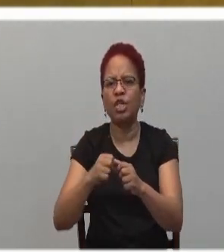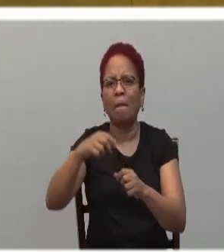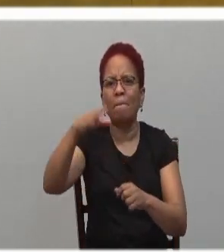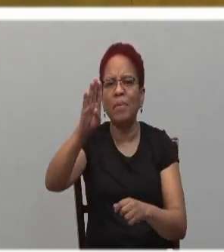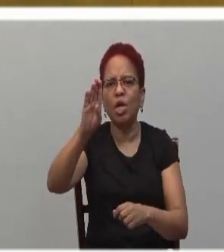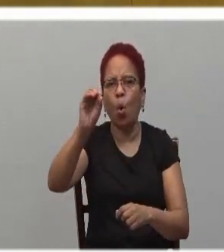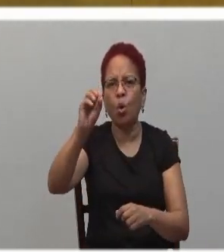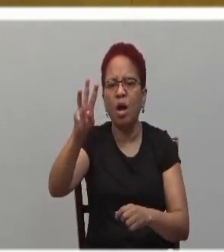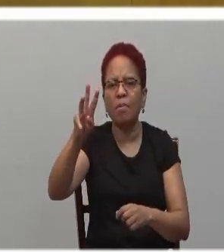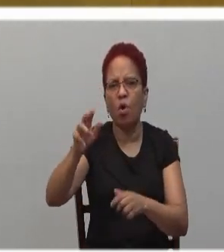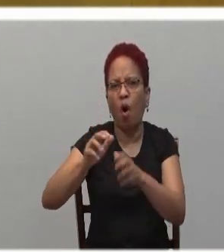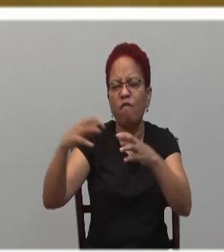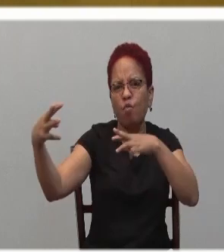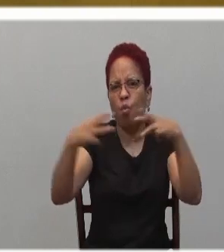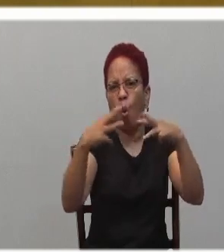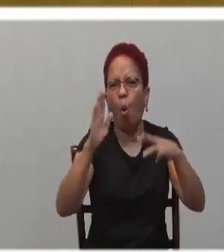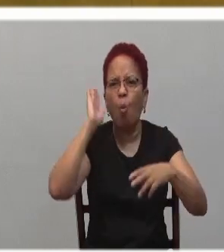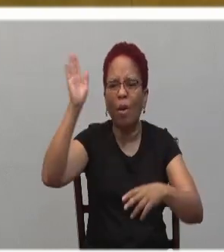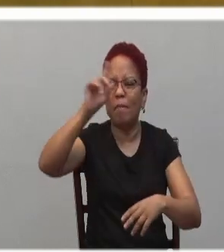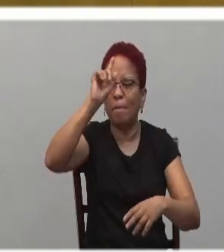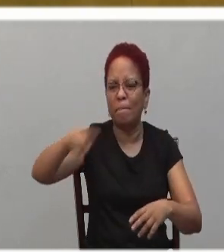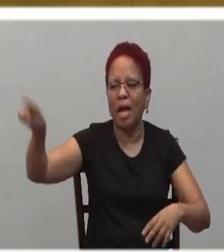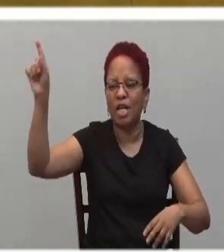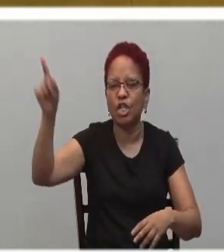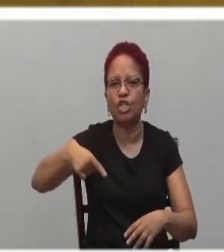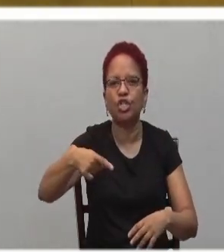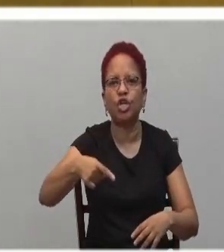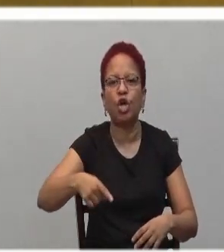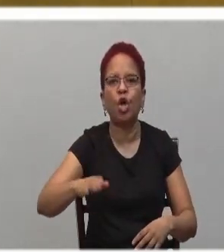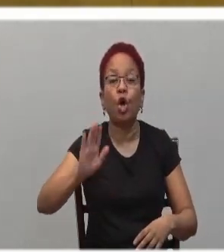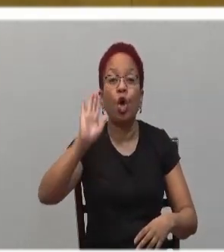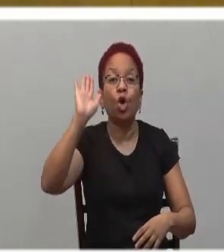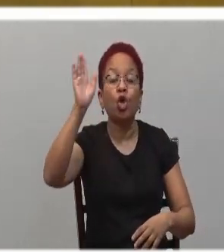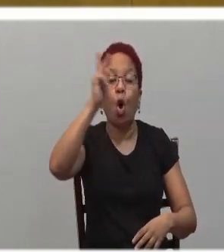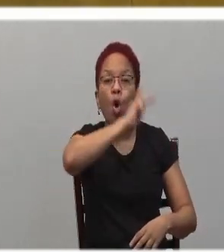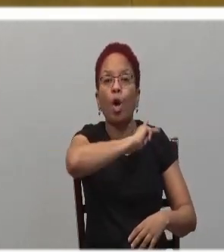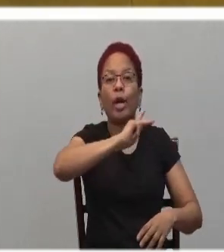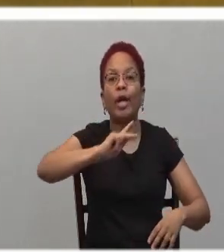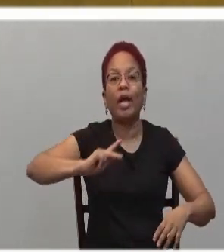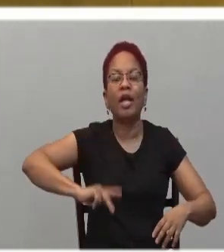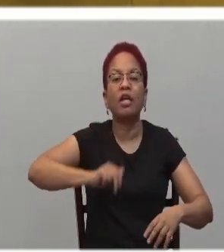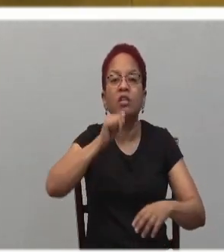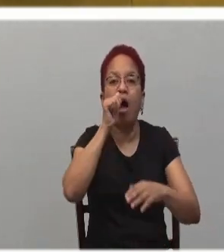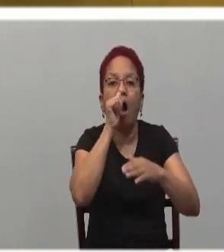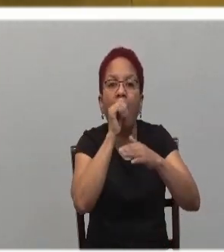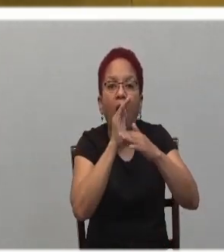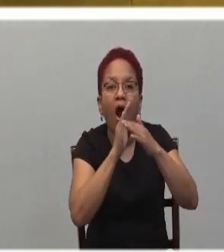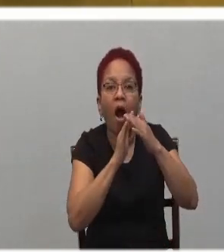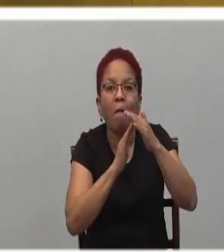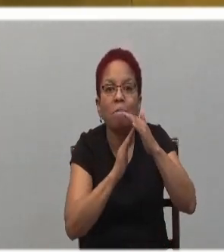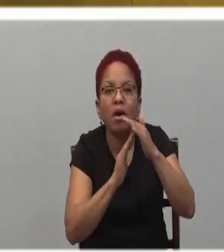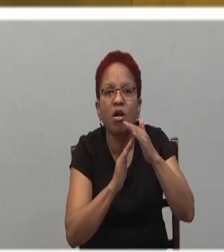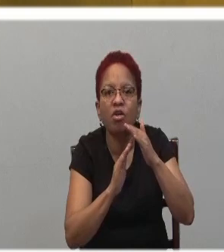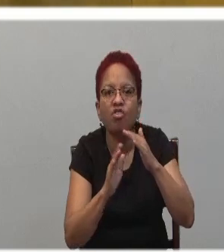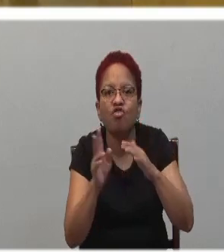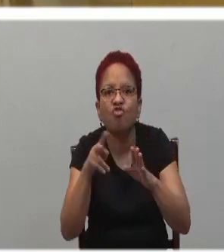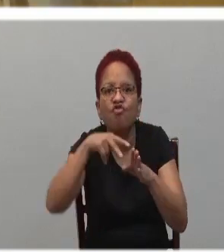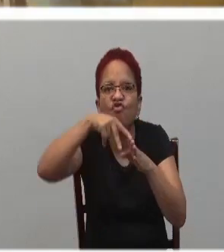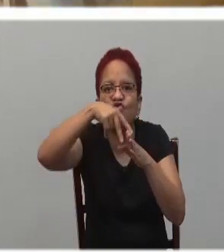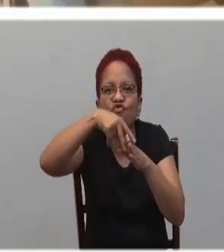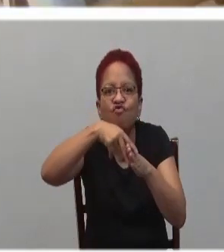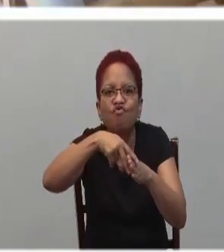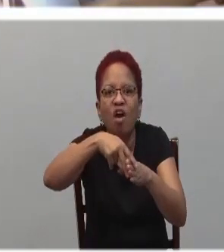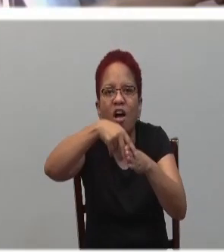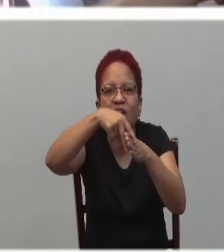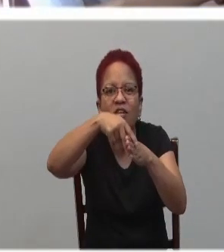banished. Your king is triumph, humble and riding on a donkey. How many